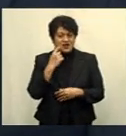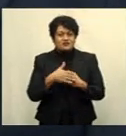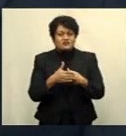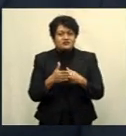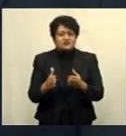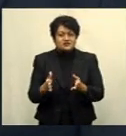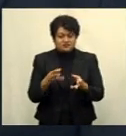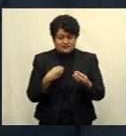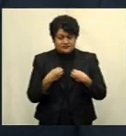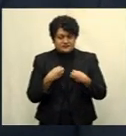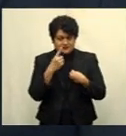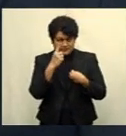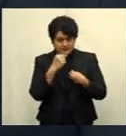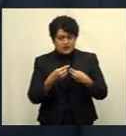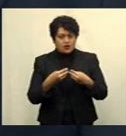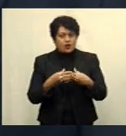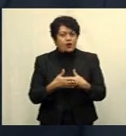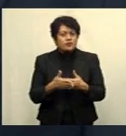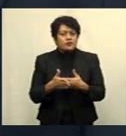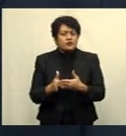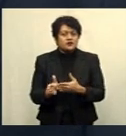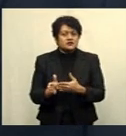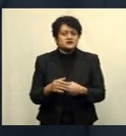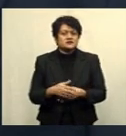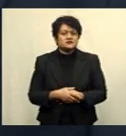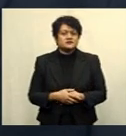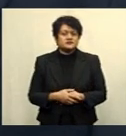the new variant, which is very contagious, Delta variant.